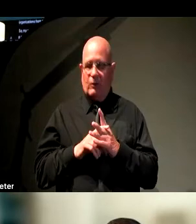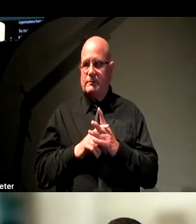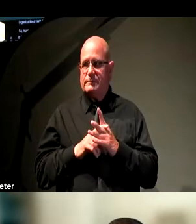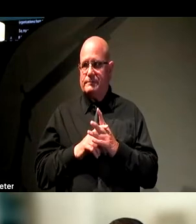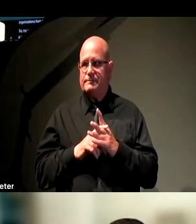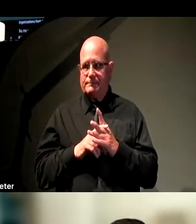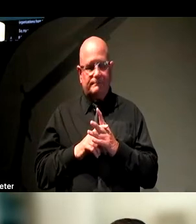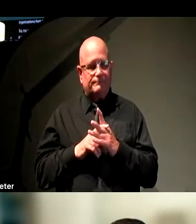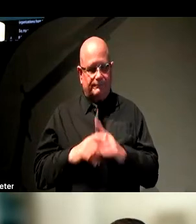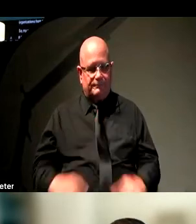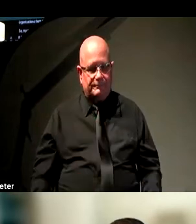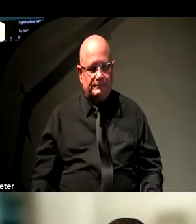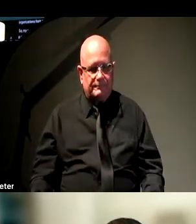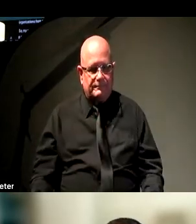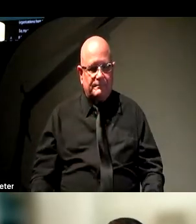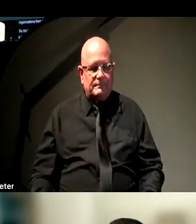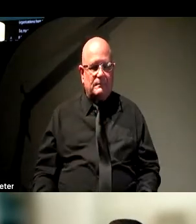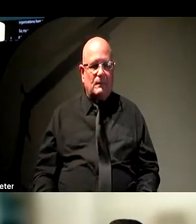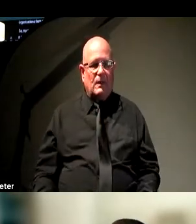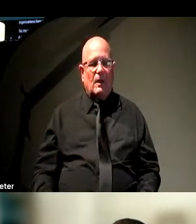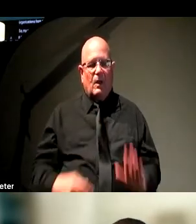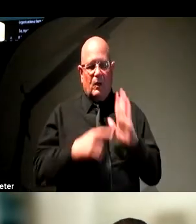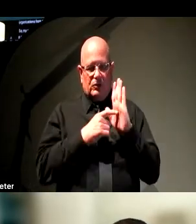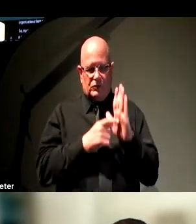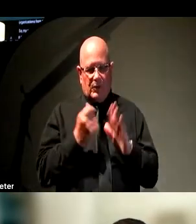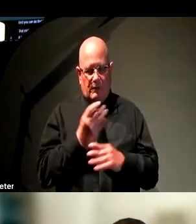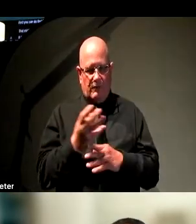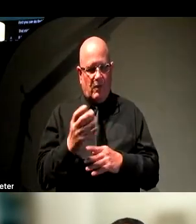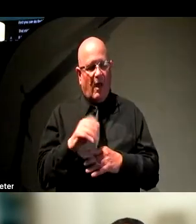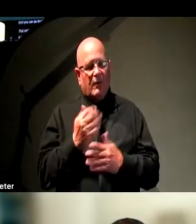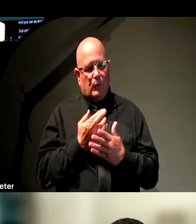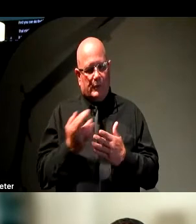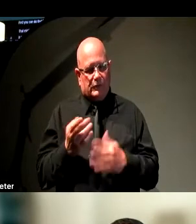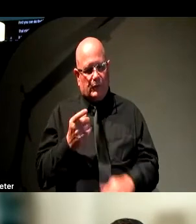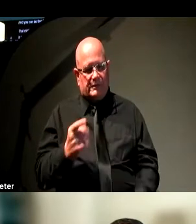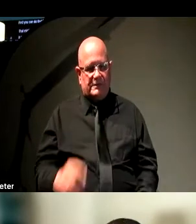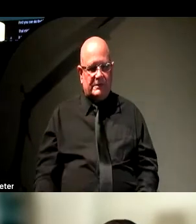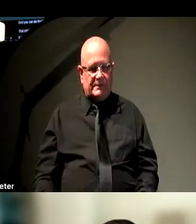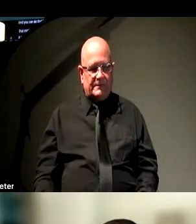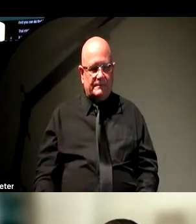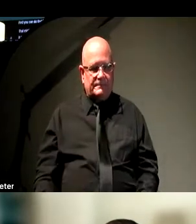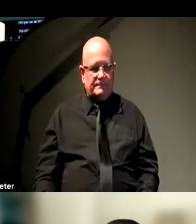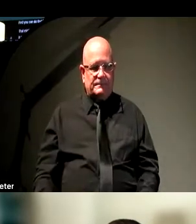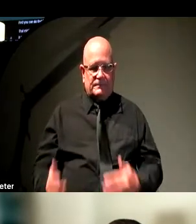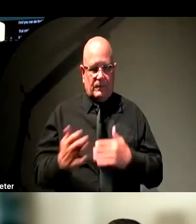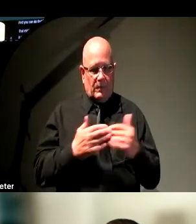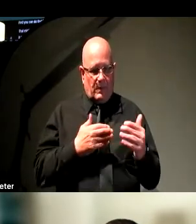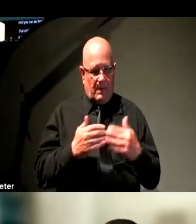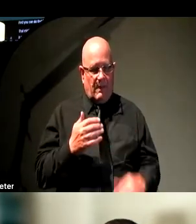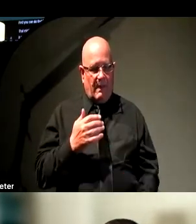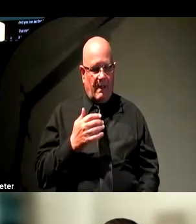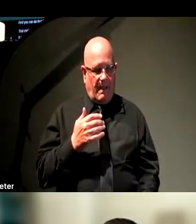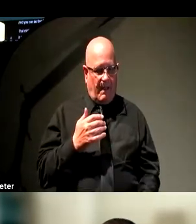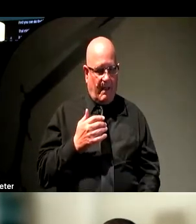local to you. I'll show a couple of other resources here that WebAIM has had. And I'm not,